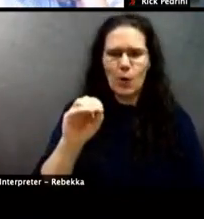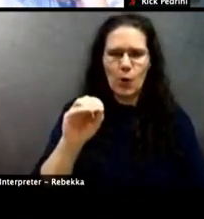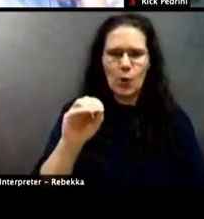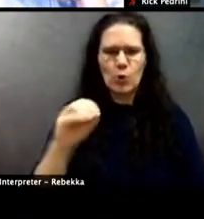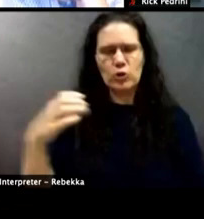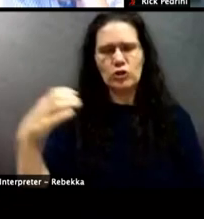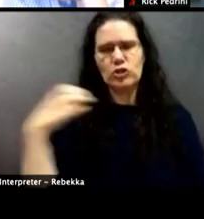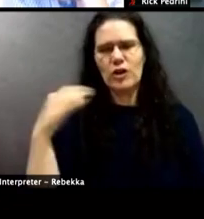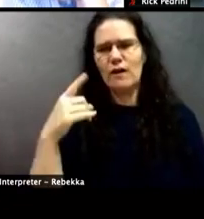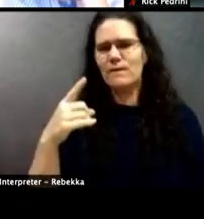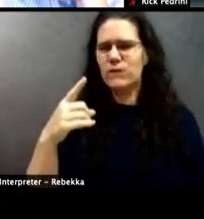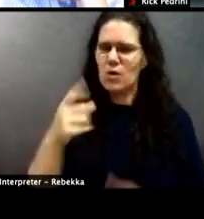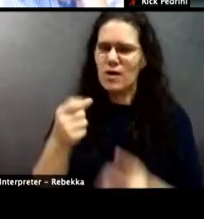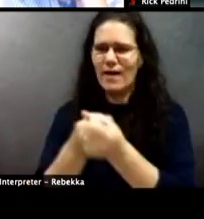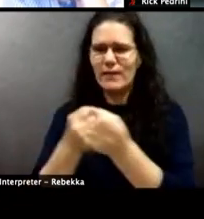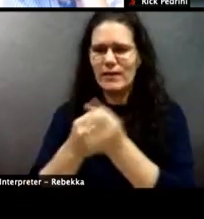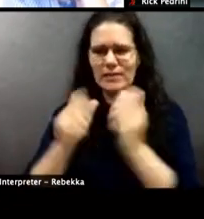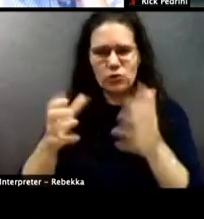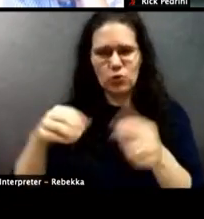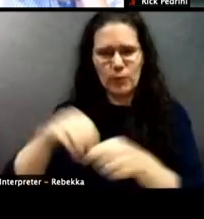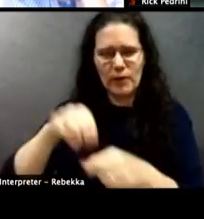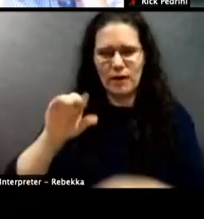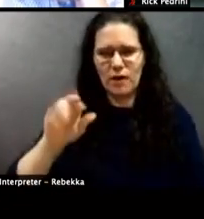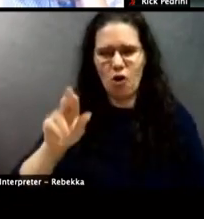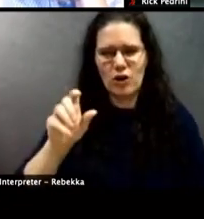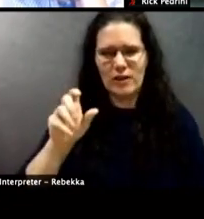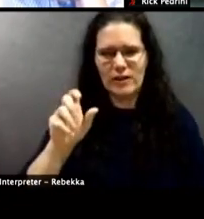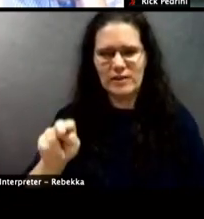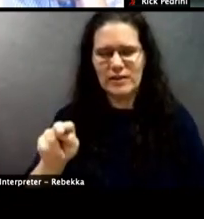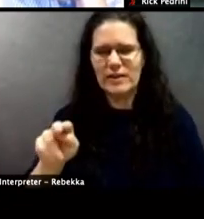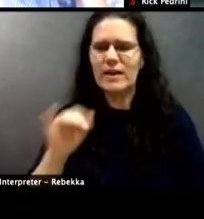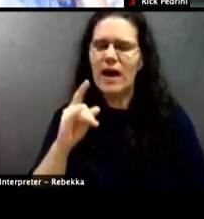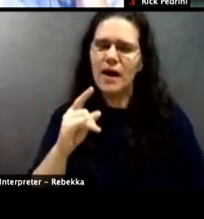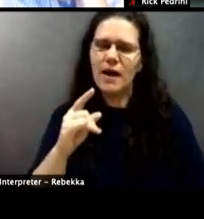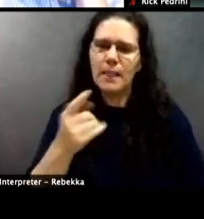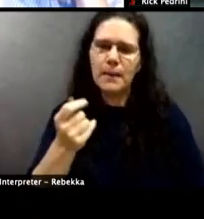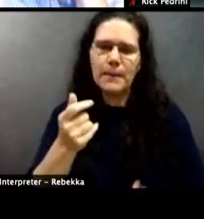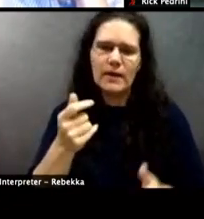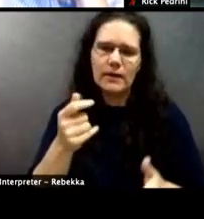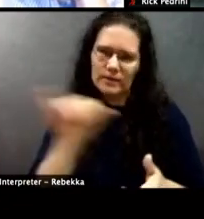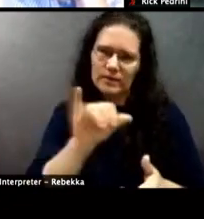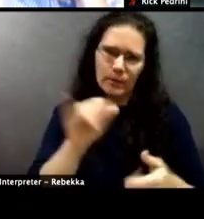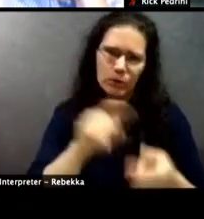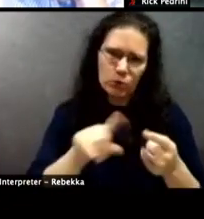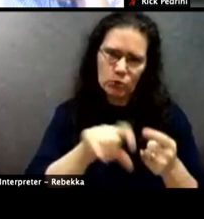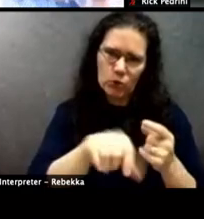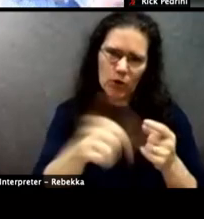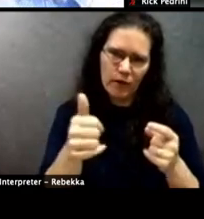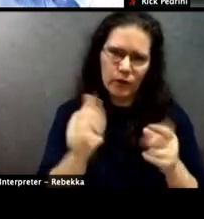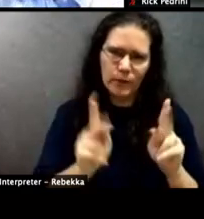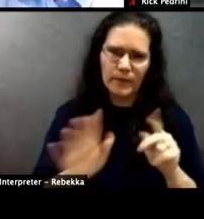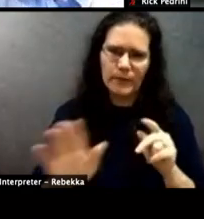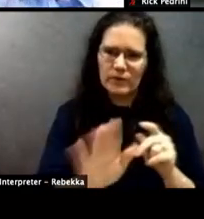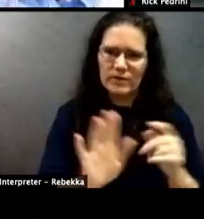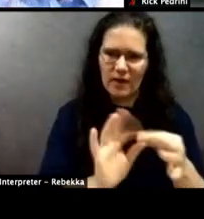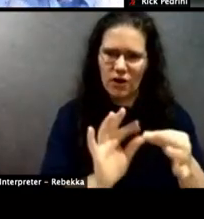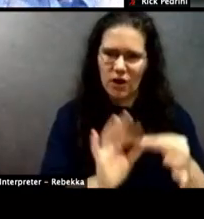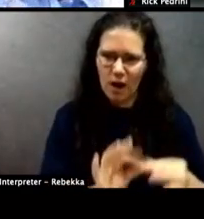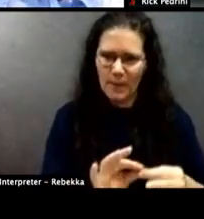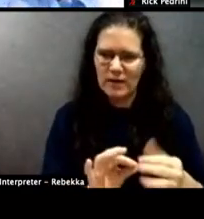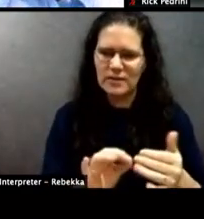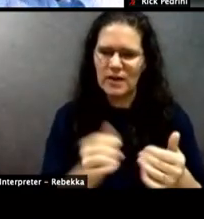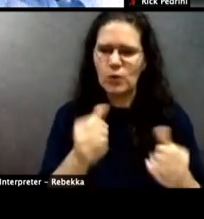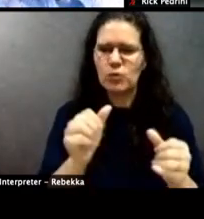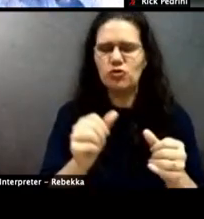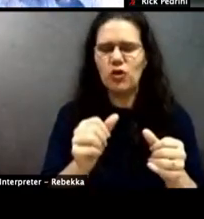And I'd like to build on the points that a lot of other panelists have already raised. I'll try to be brief. I totally agree